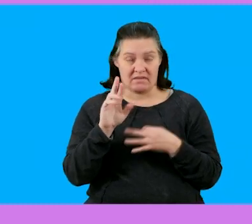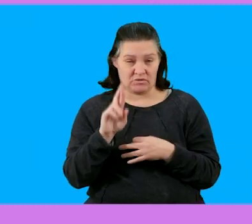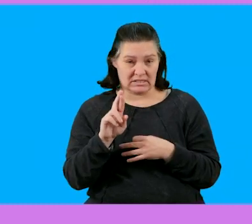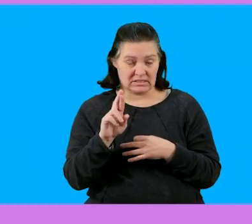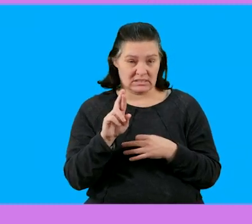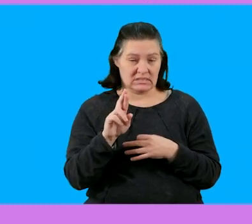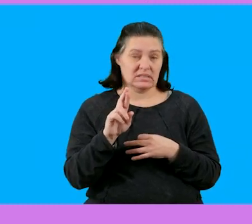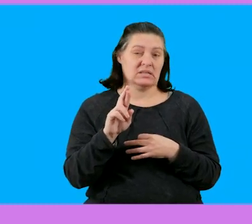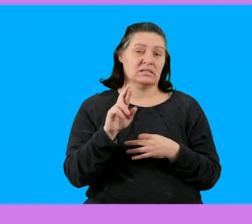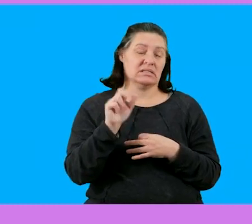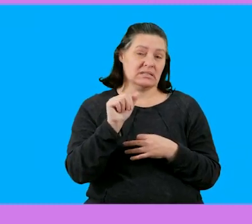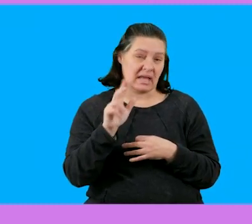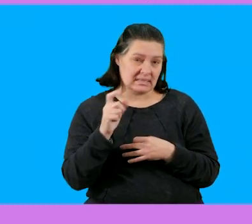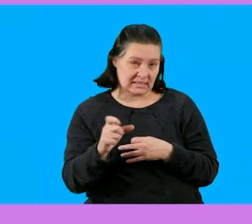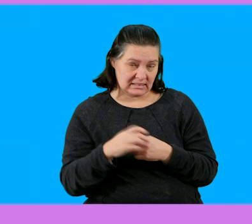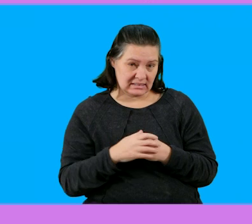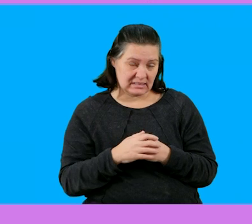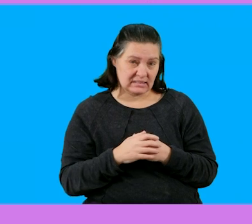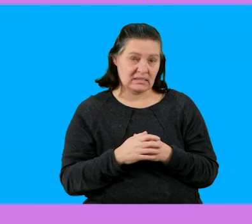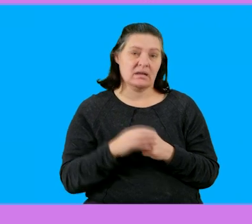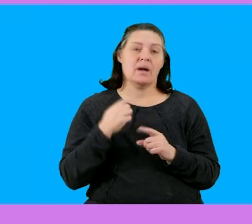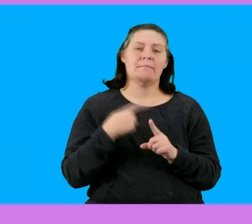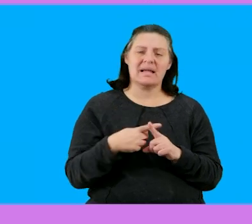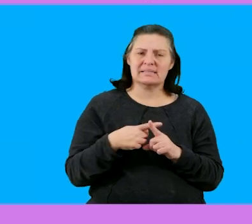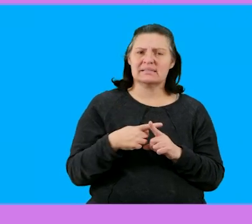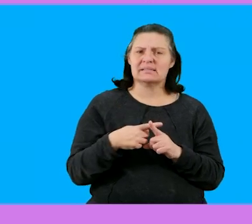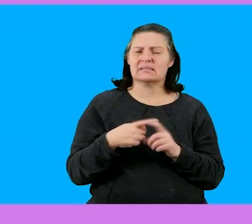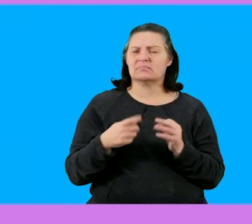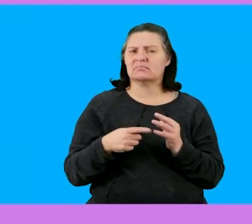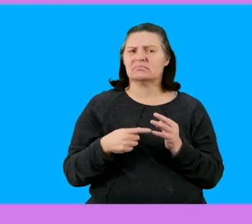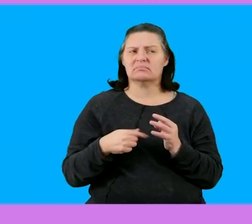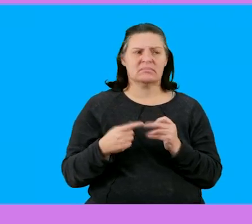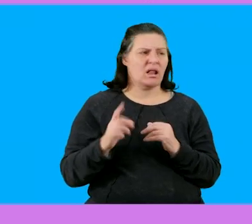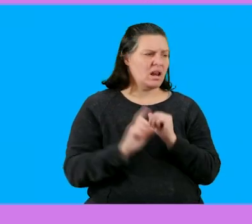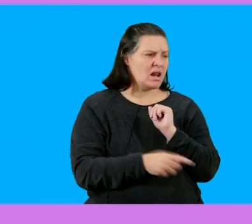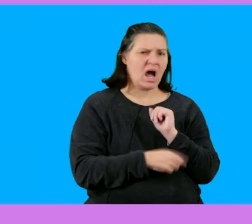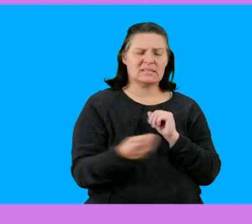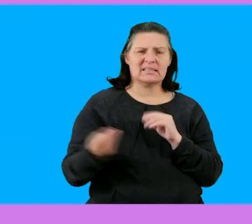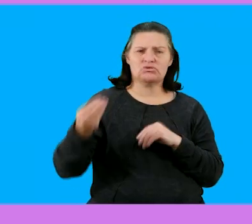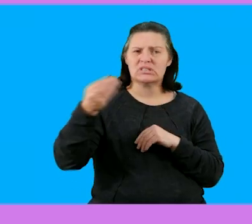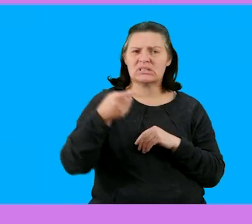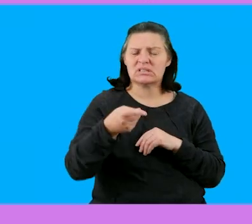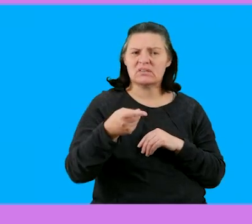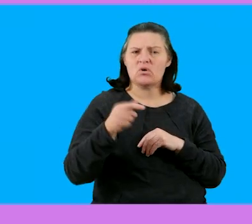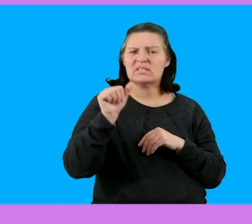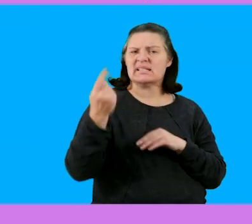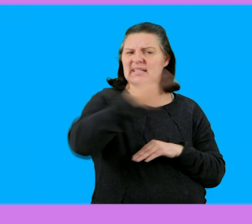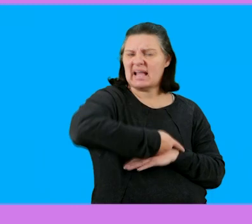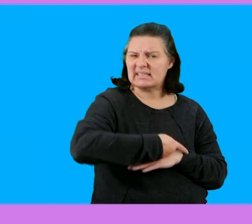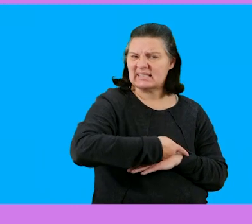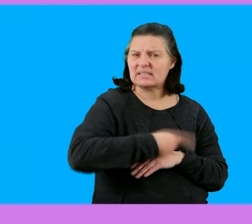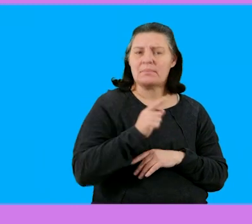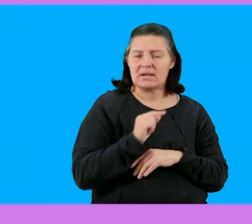45,000 rent and 68,000 rent and and what else the last bit of interest right for the